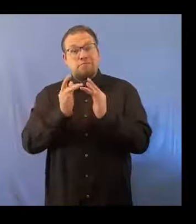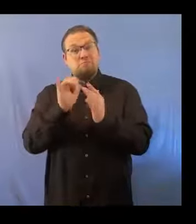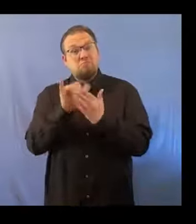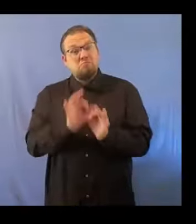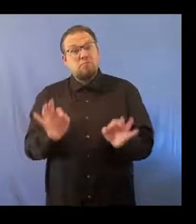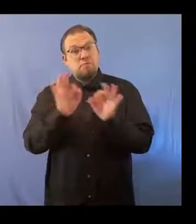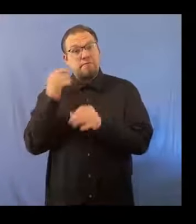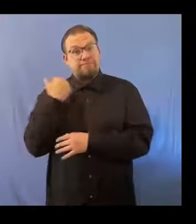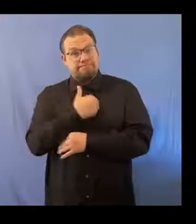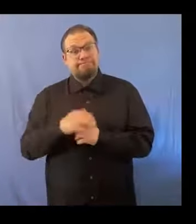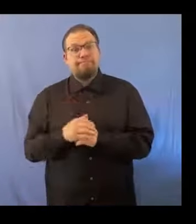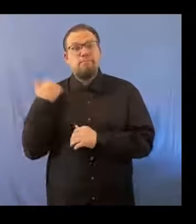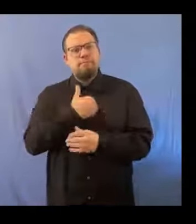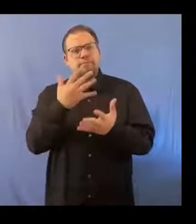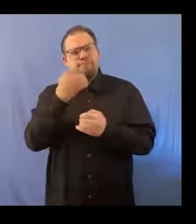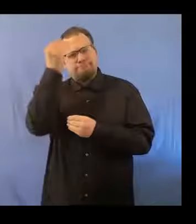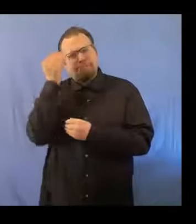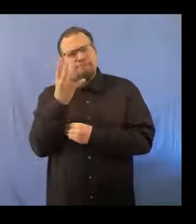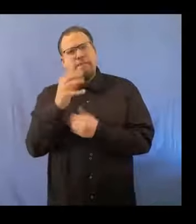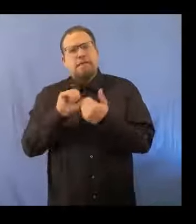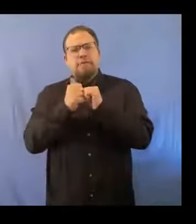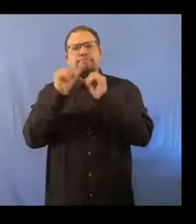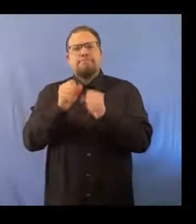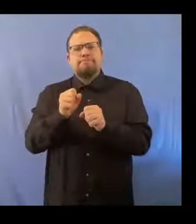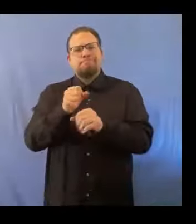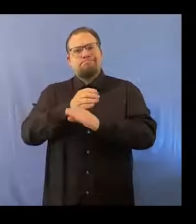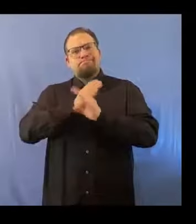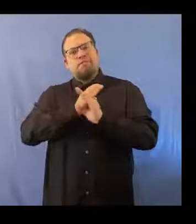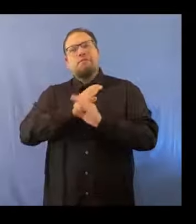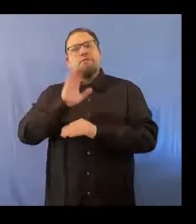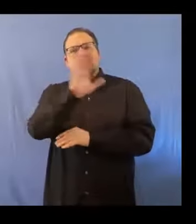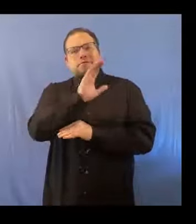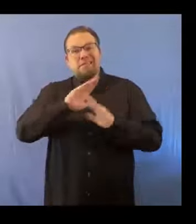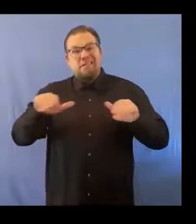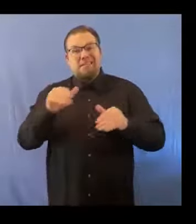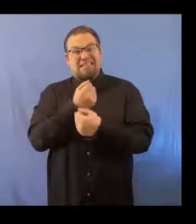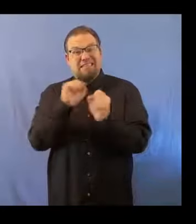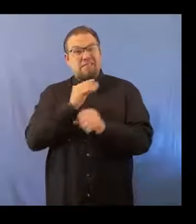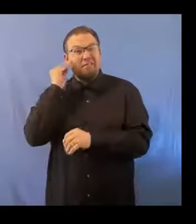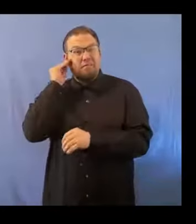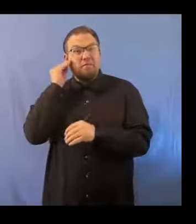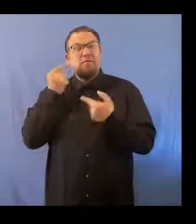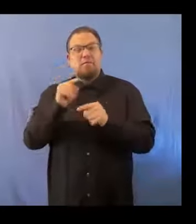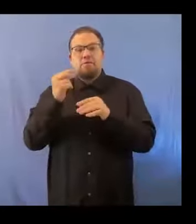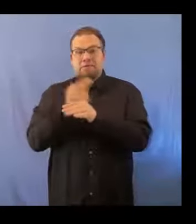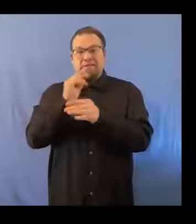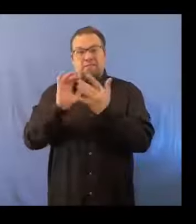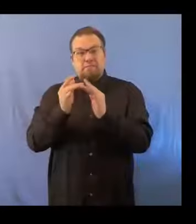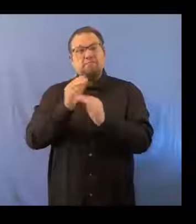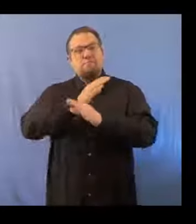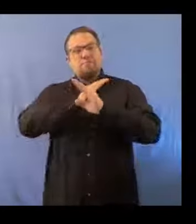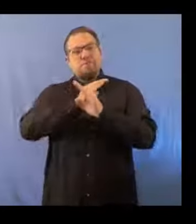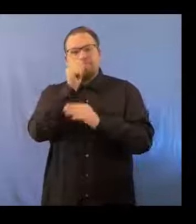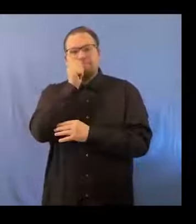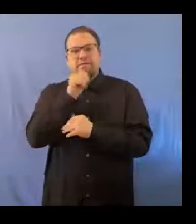School District. We would like to share with you how you can keep your child safe at home while using the internet and to protect their privacy. The first thing